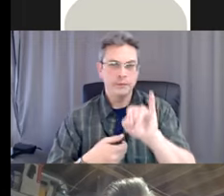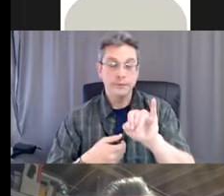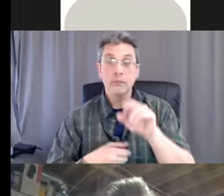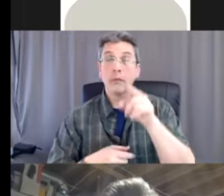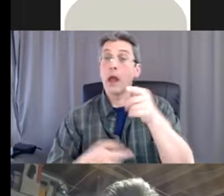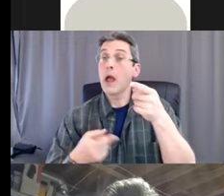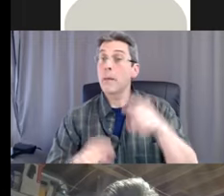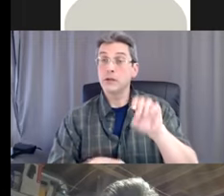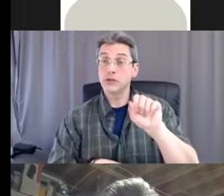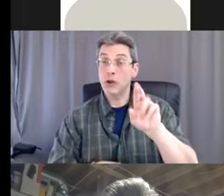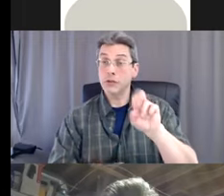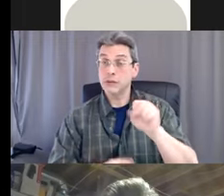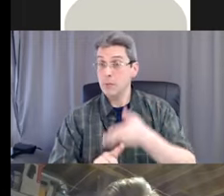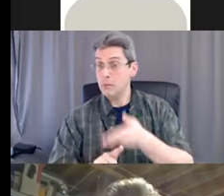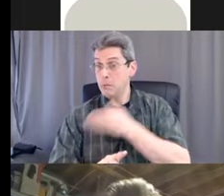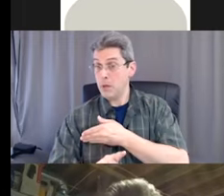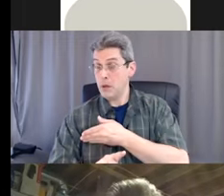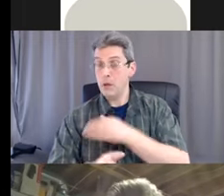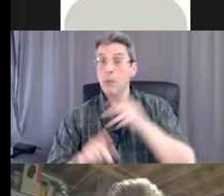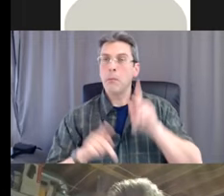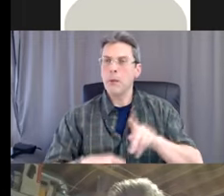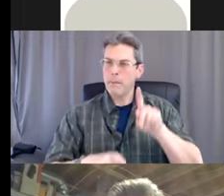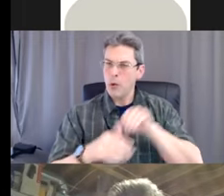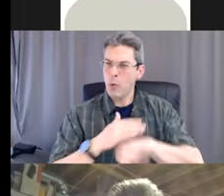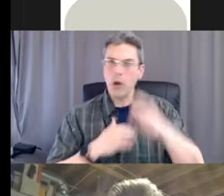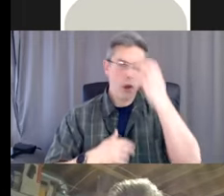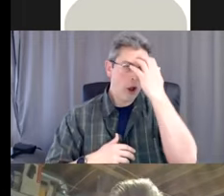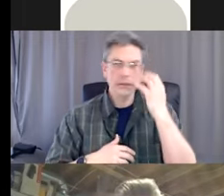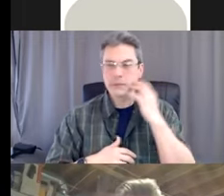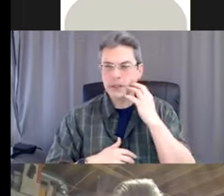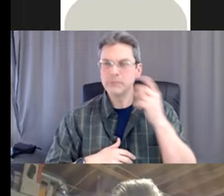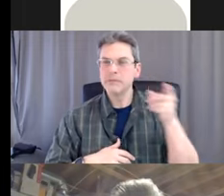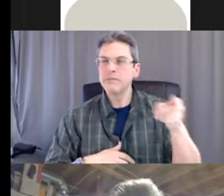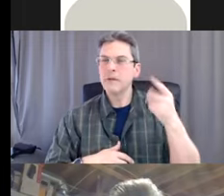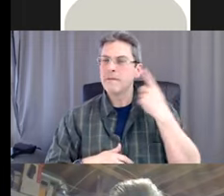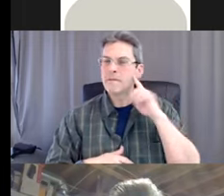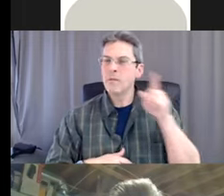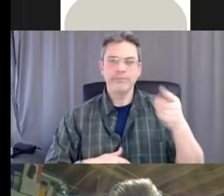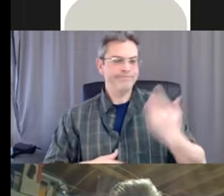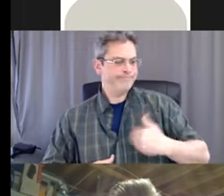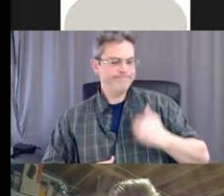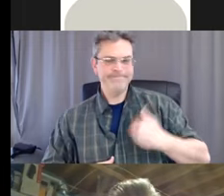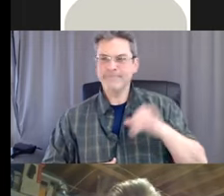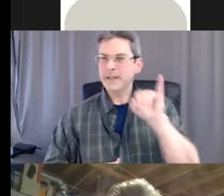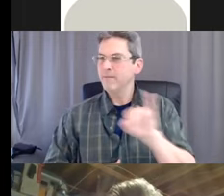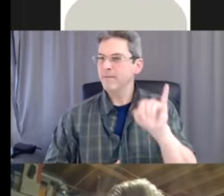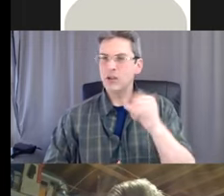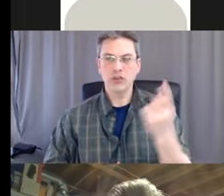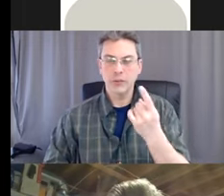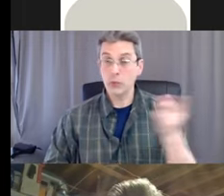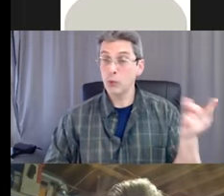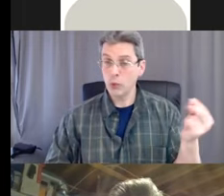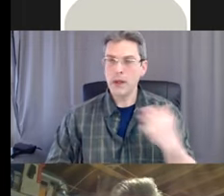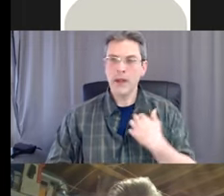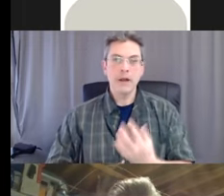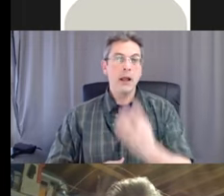who had respiratory issues, and they needed to have a mask put on in the emergency room, and it would be attached to